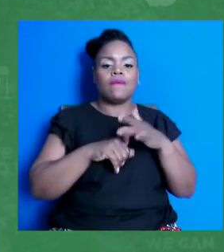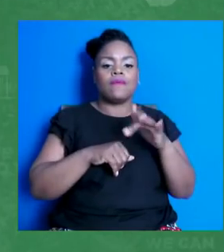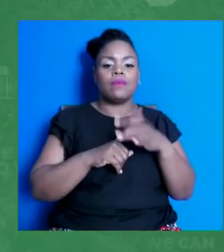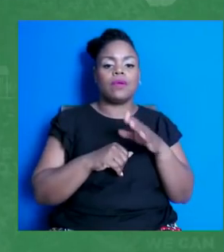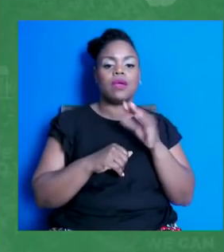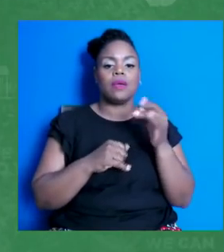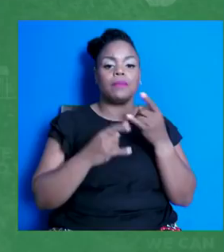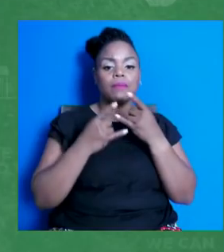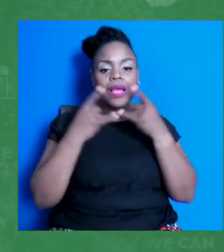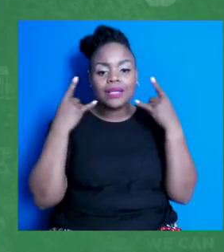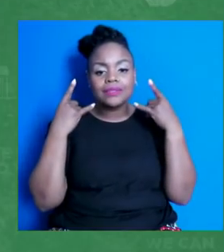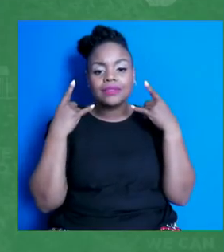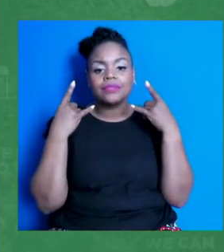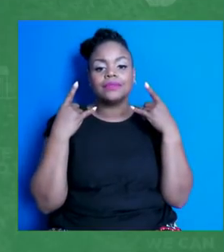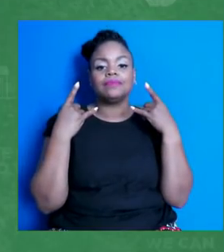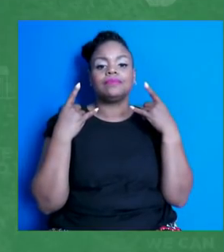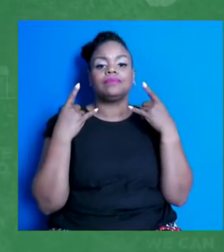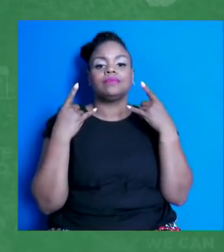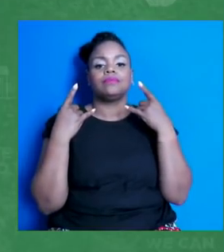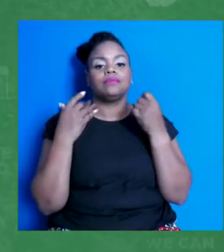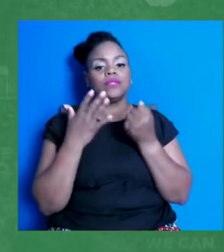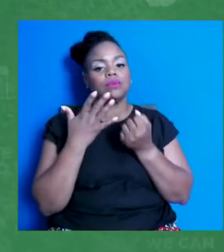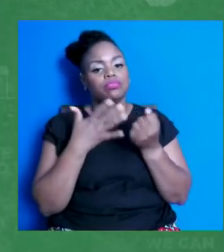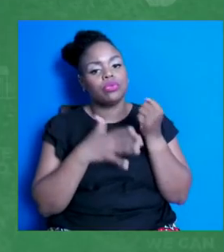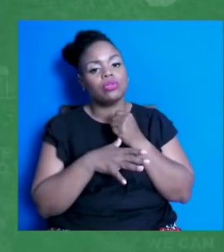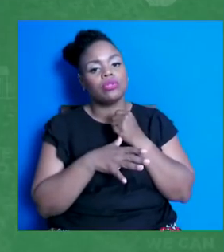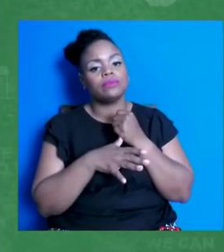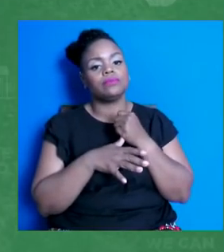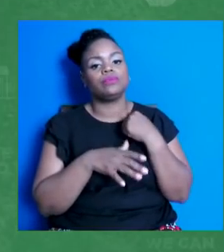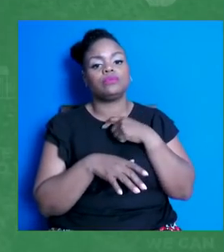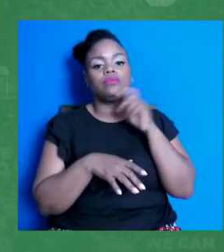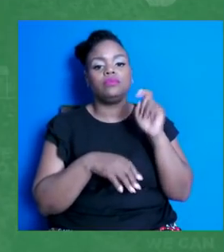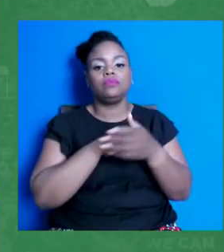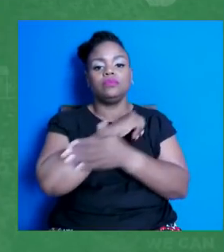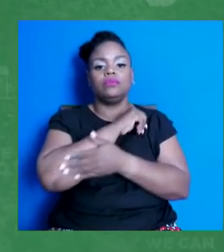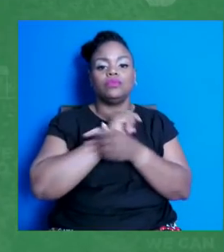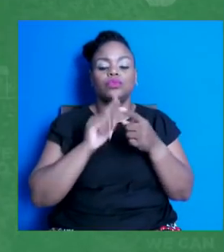Ultimately, we just need this country to see us teens. Thank you.